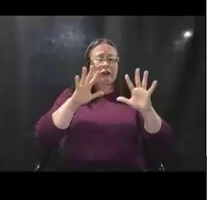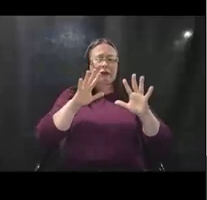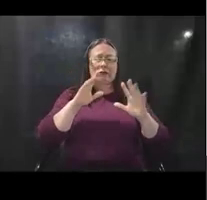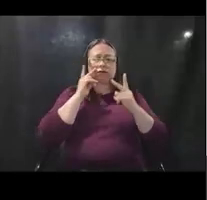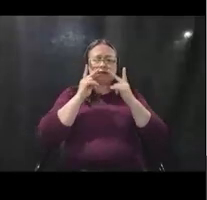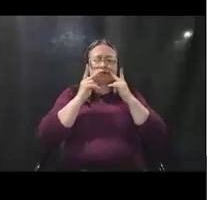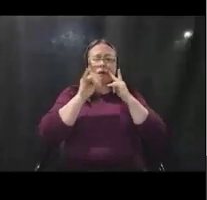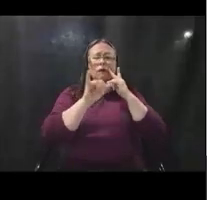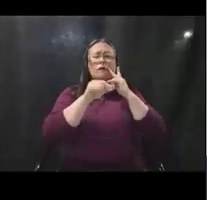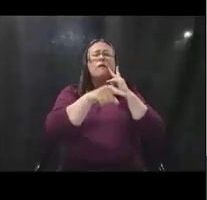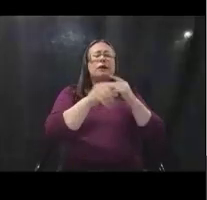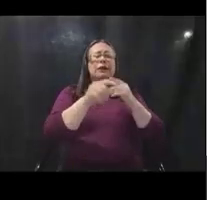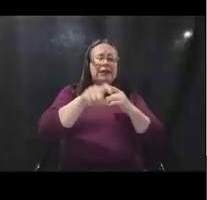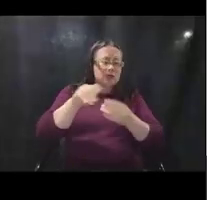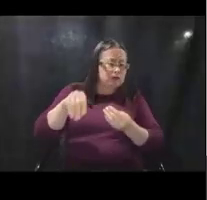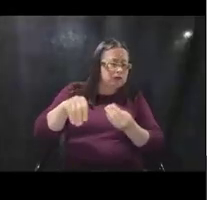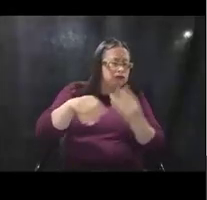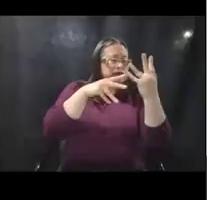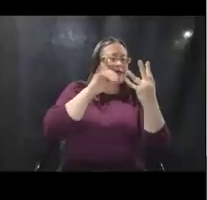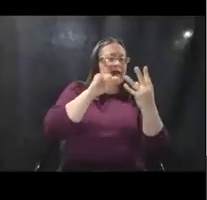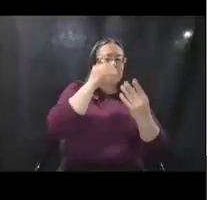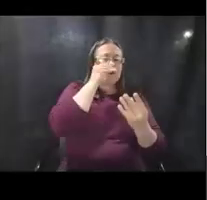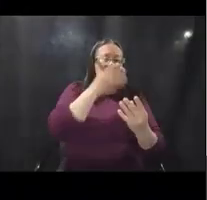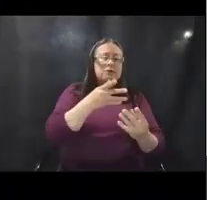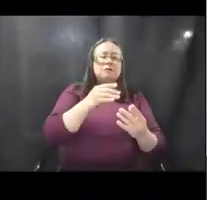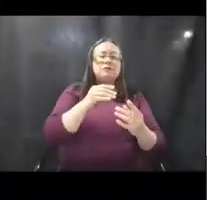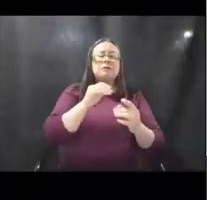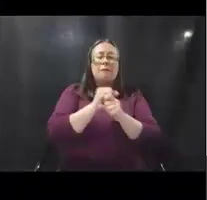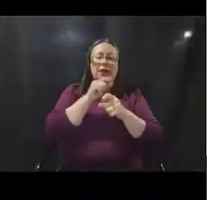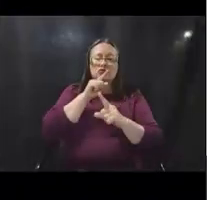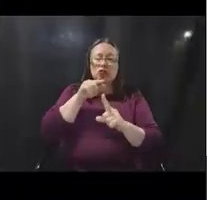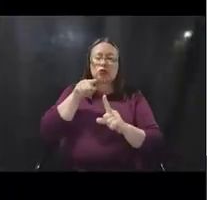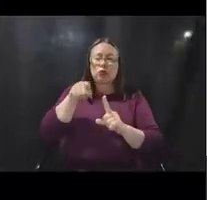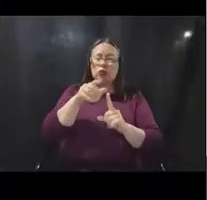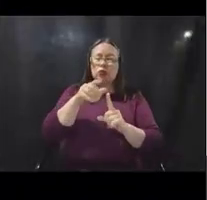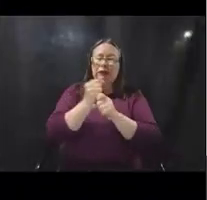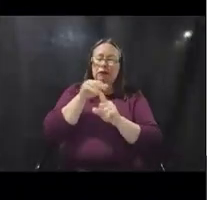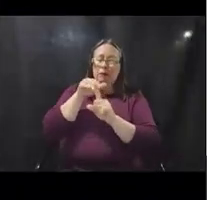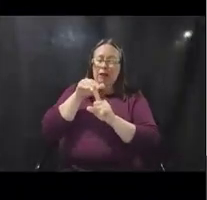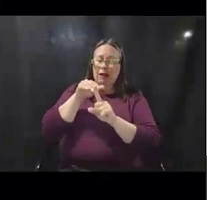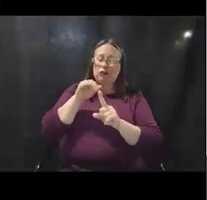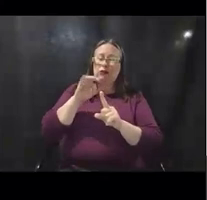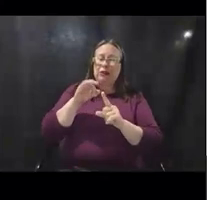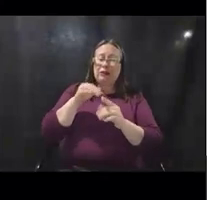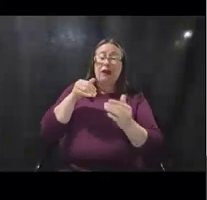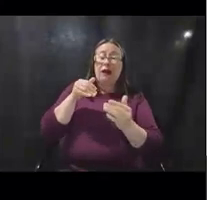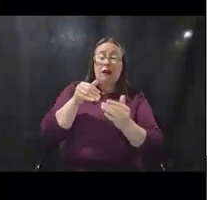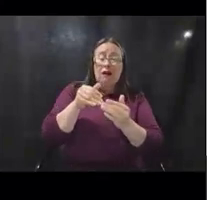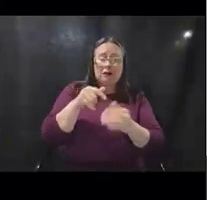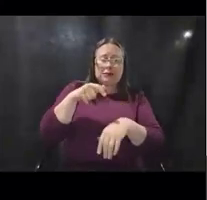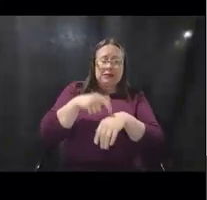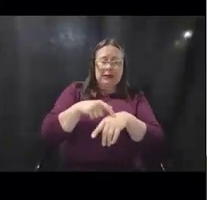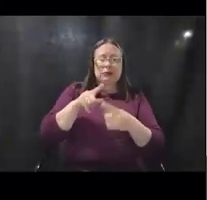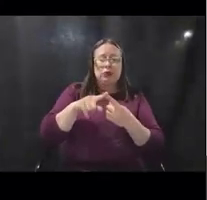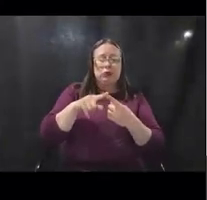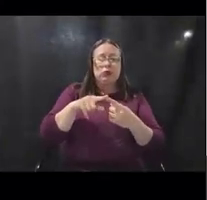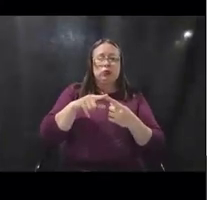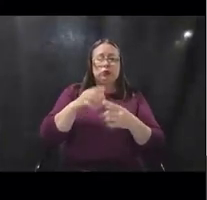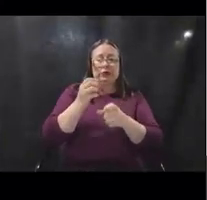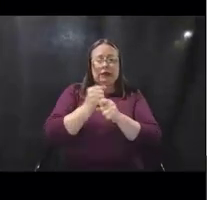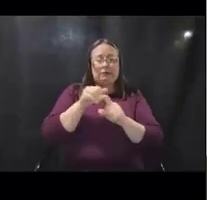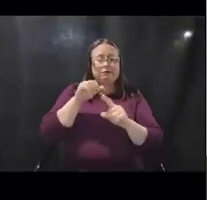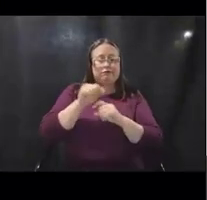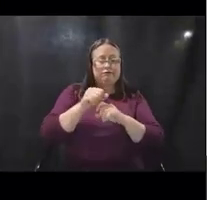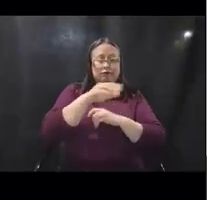you need to upload your information and to make sure that you get reminders if and when you have submissions come due. And as a reminder,